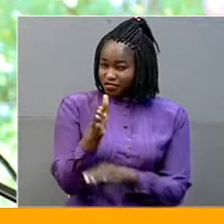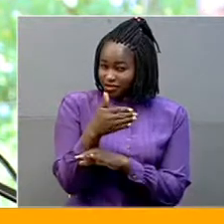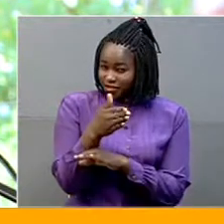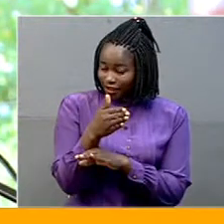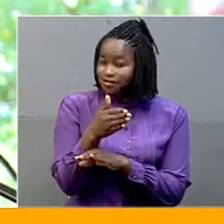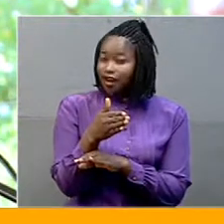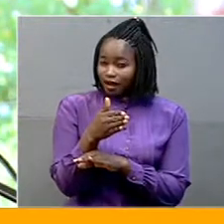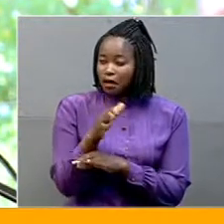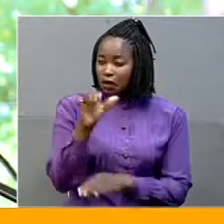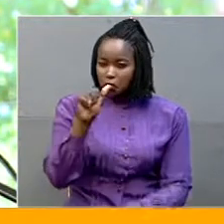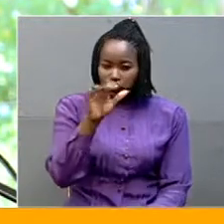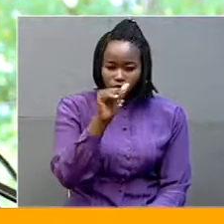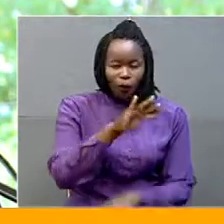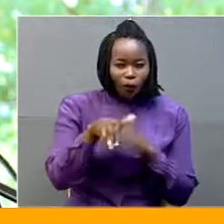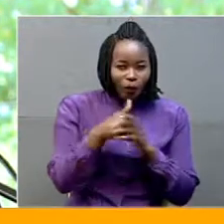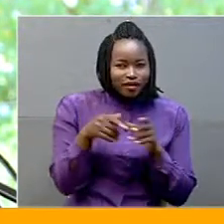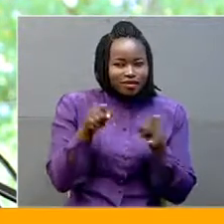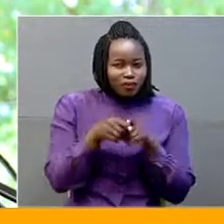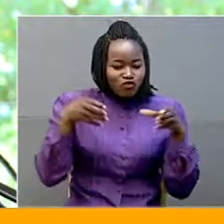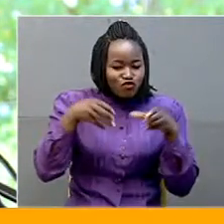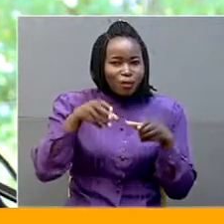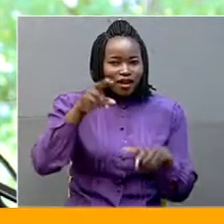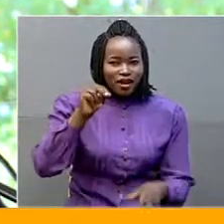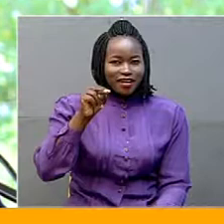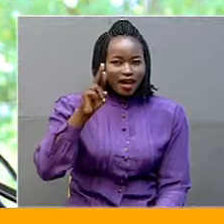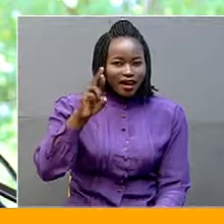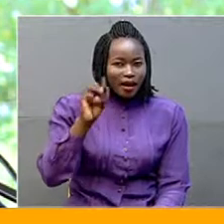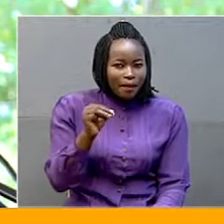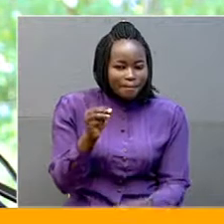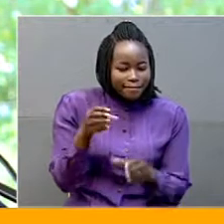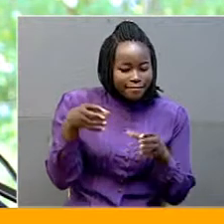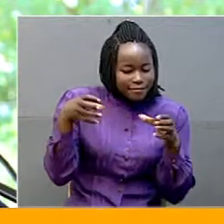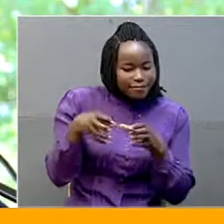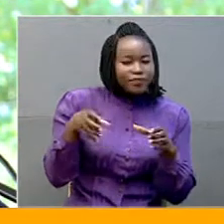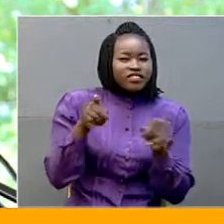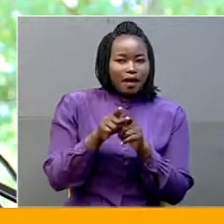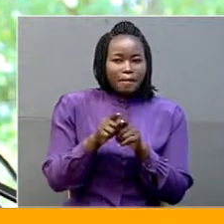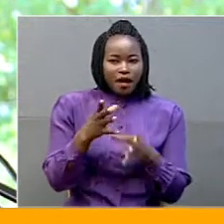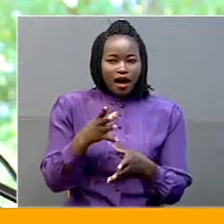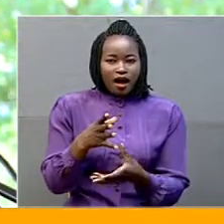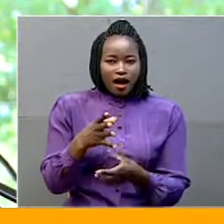and the NRM caucus, and we had to restructure our budget